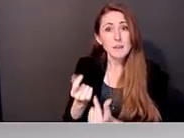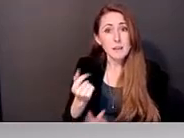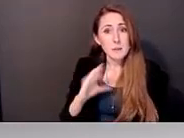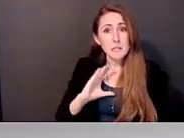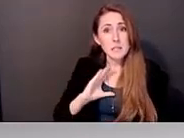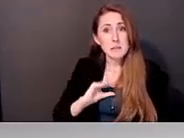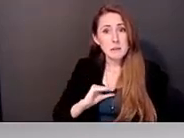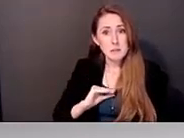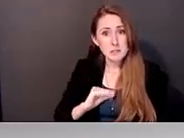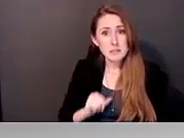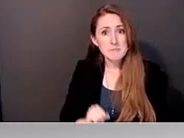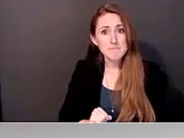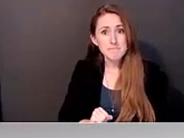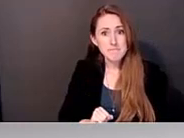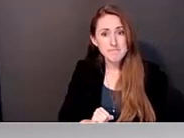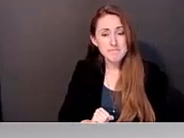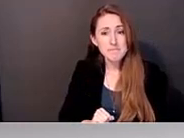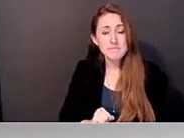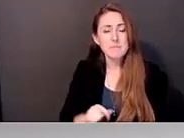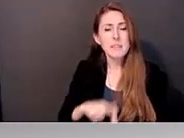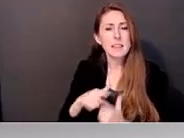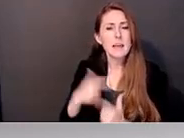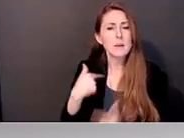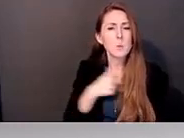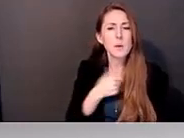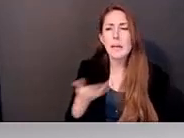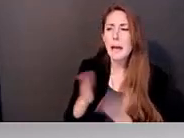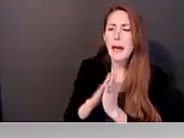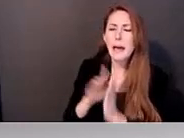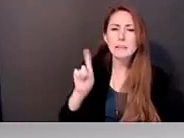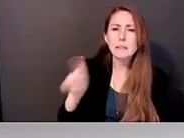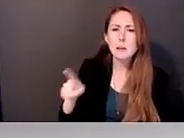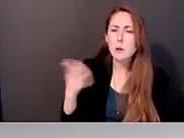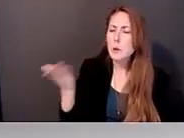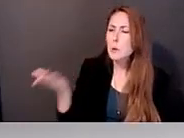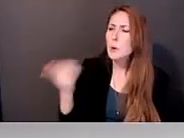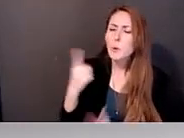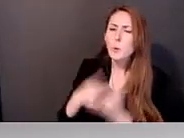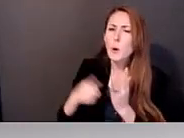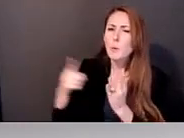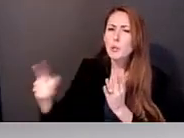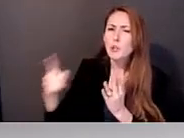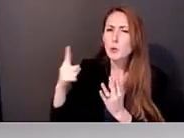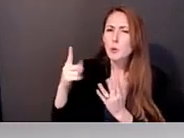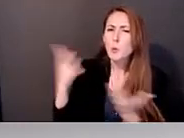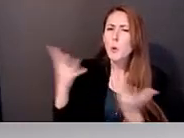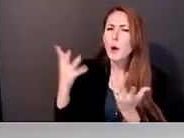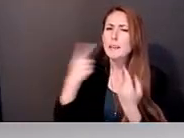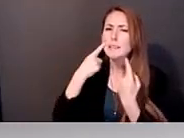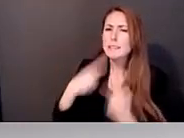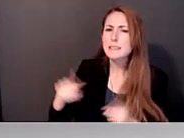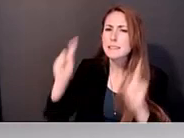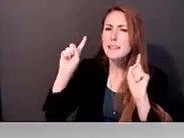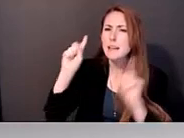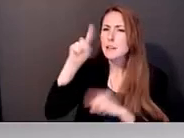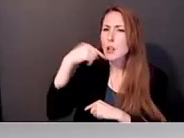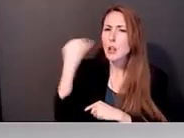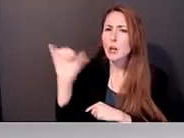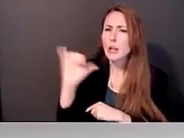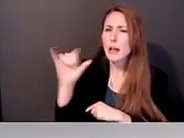then we kind of posed the question to them, what would you consider a success in your vaccine outreach?